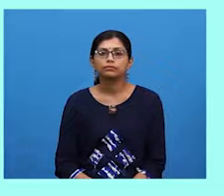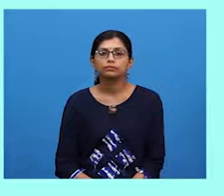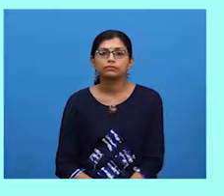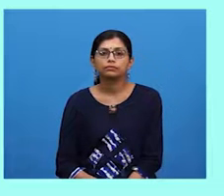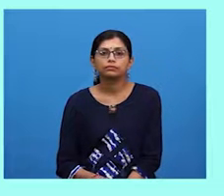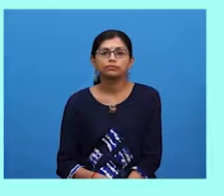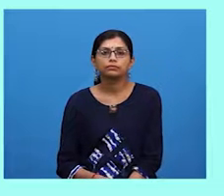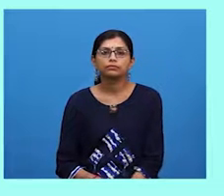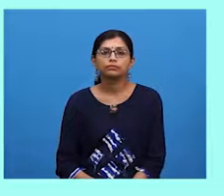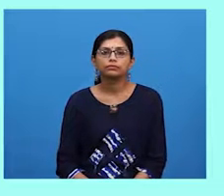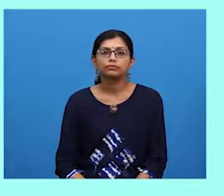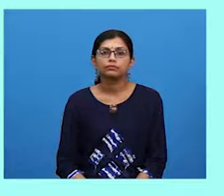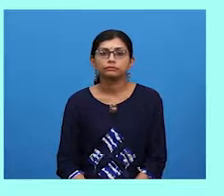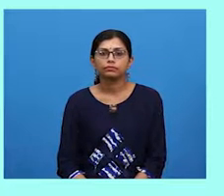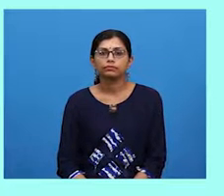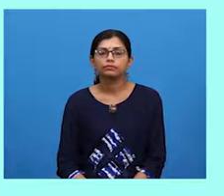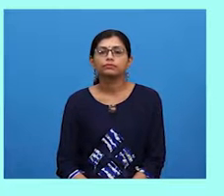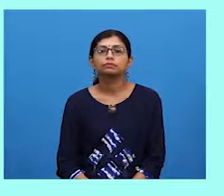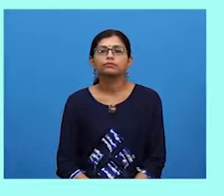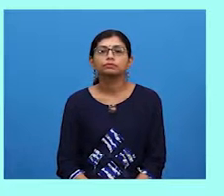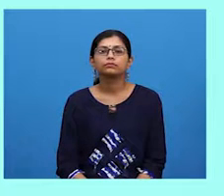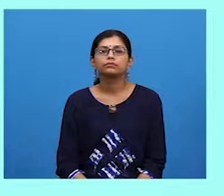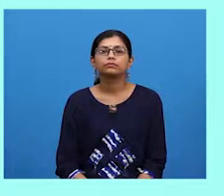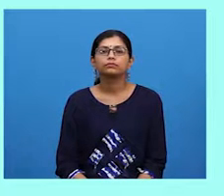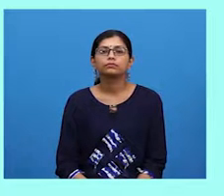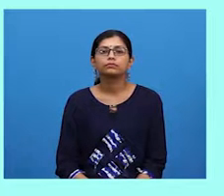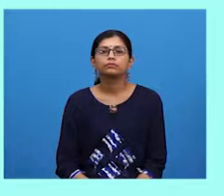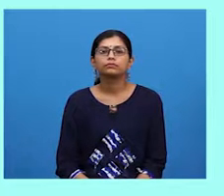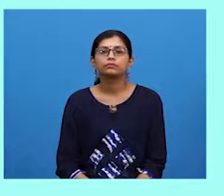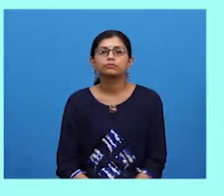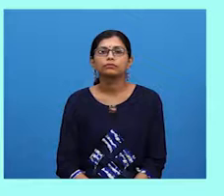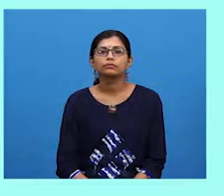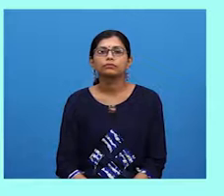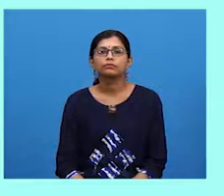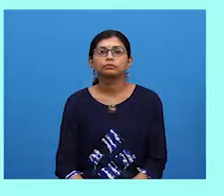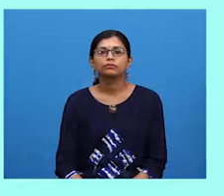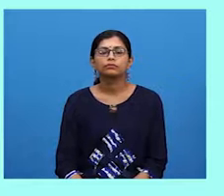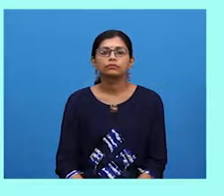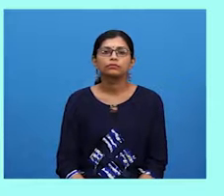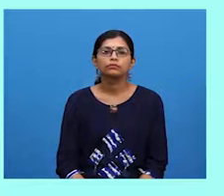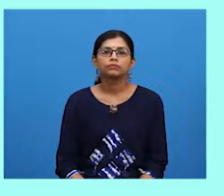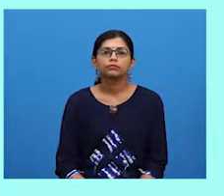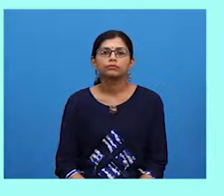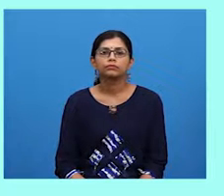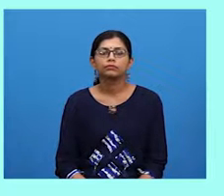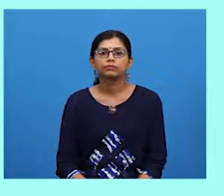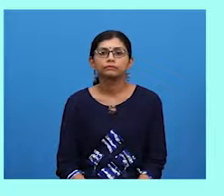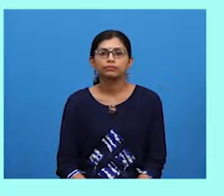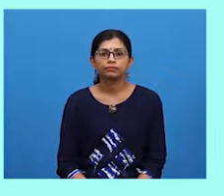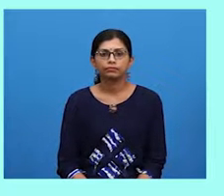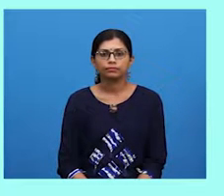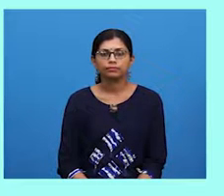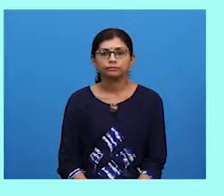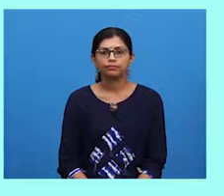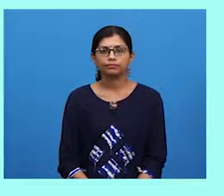The features on a Facebook page are easy to find, hence making this app user-friendly.